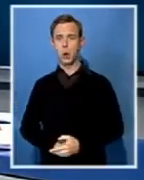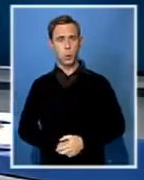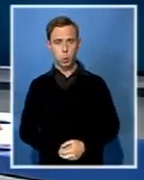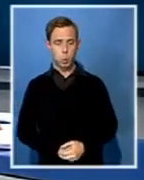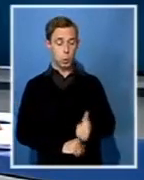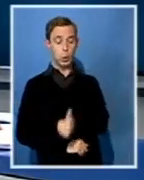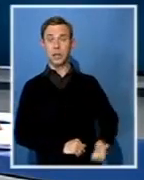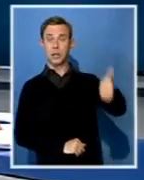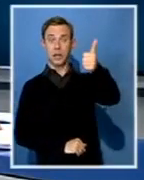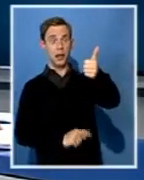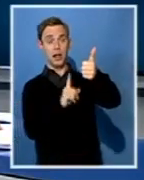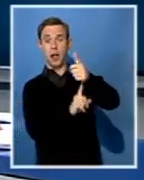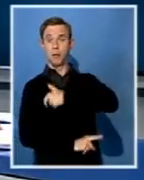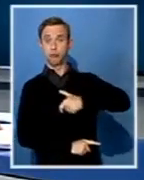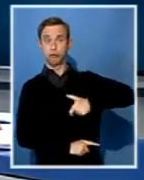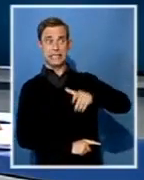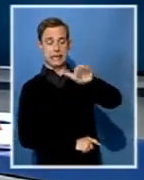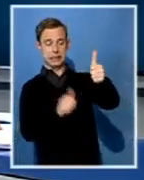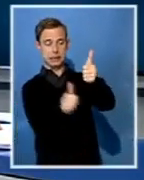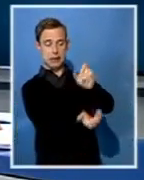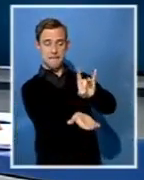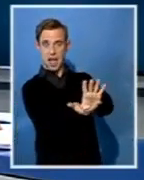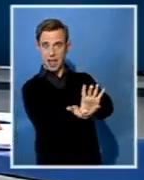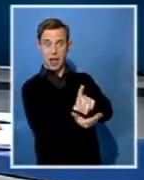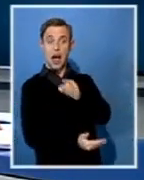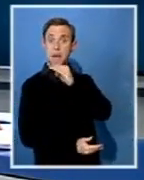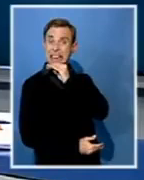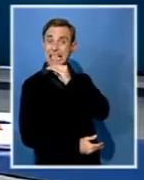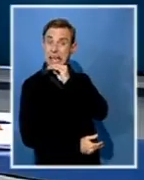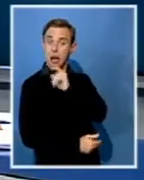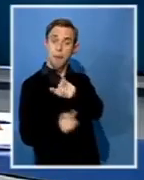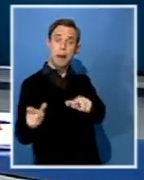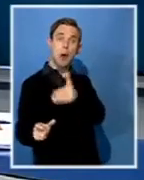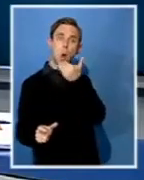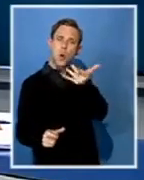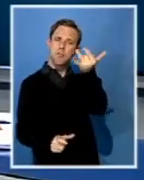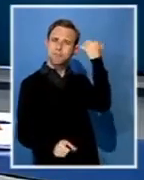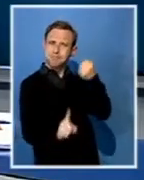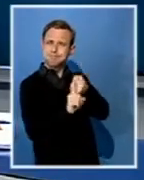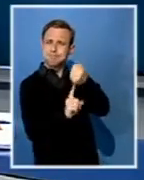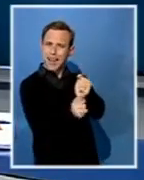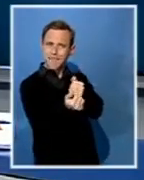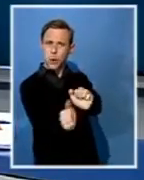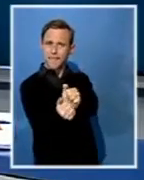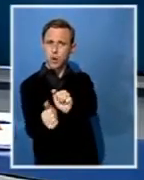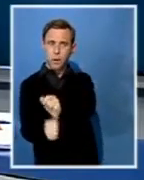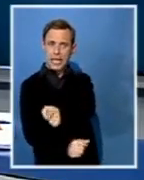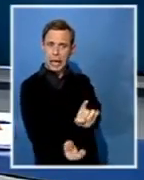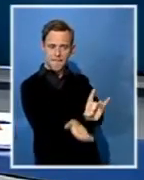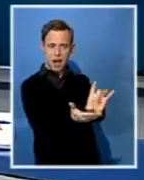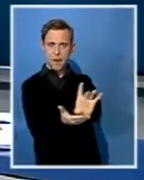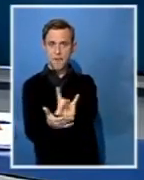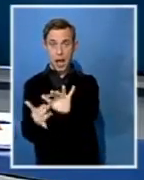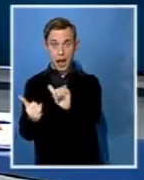Zimbabwe's Defence Force commander. So it's upping the ante. General Konstantino Chiwenga said that the Defence Force